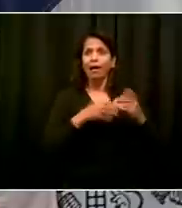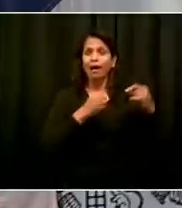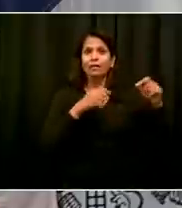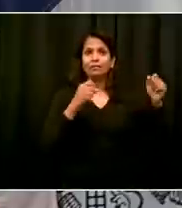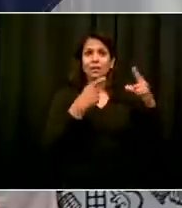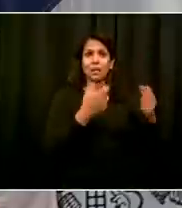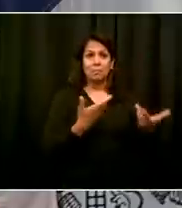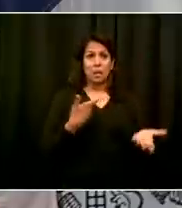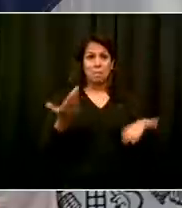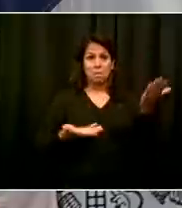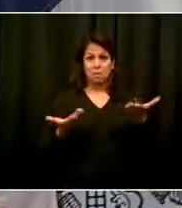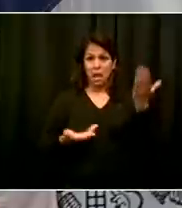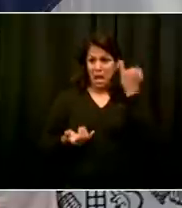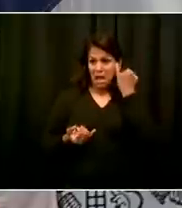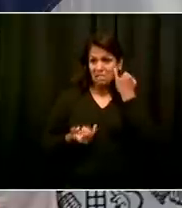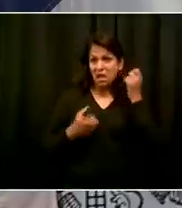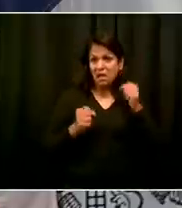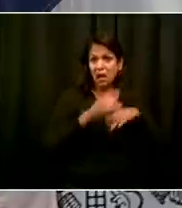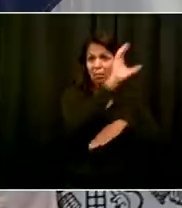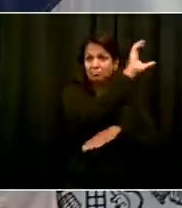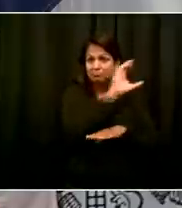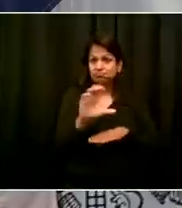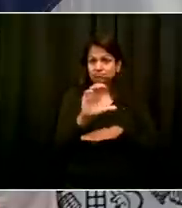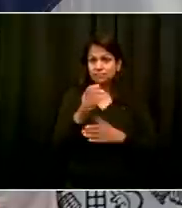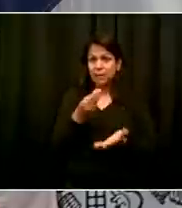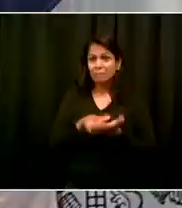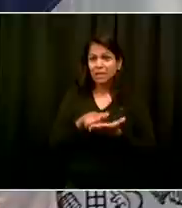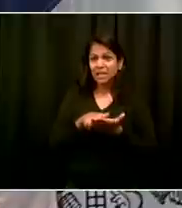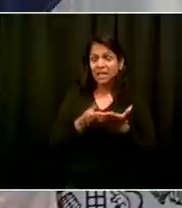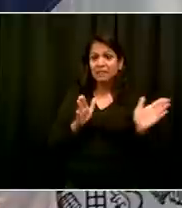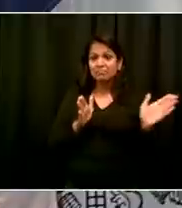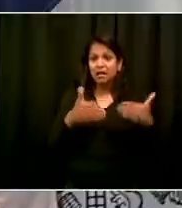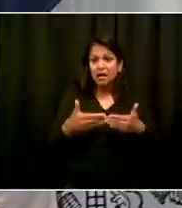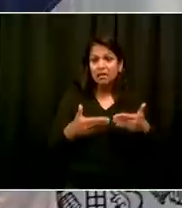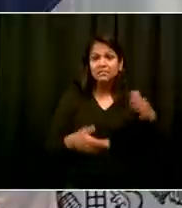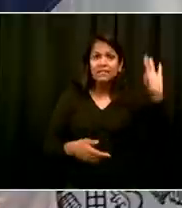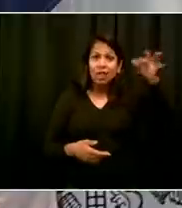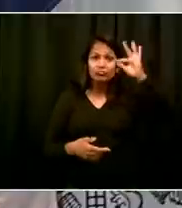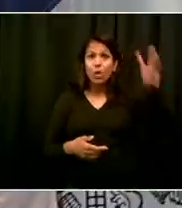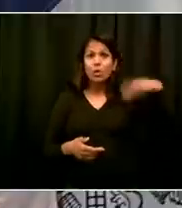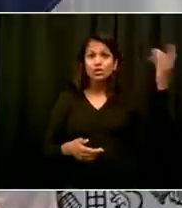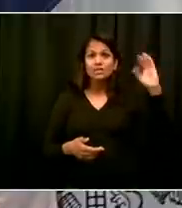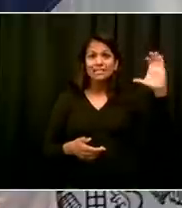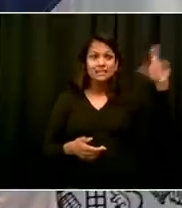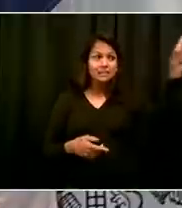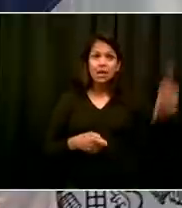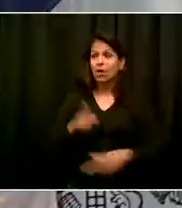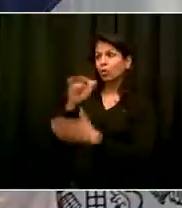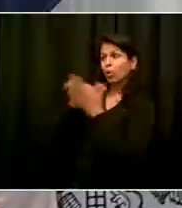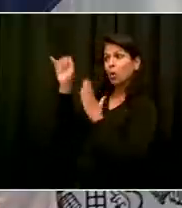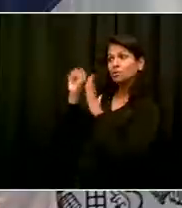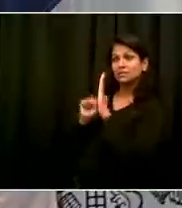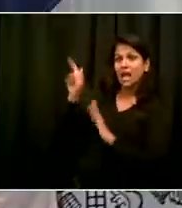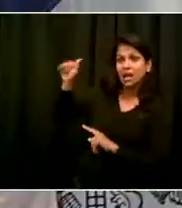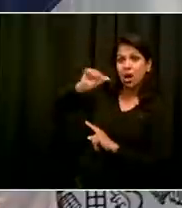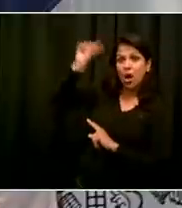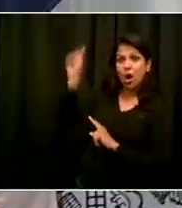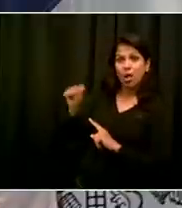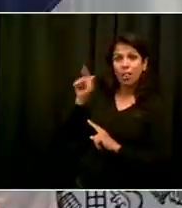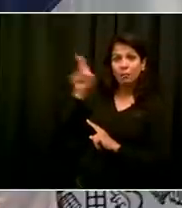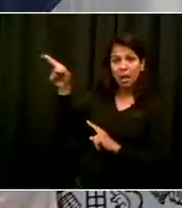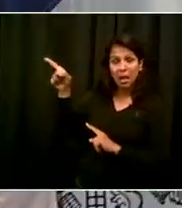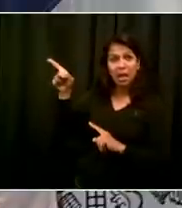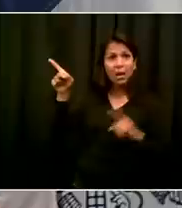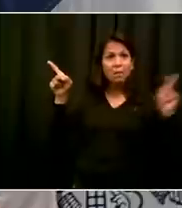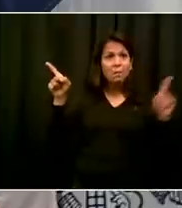more and more support for that in Albany. That changes everything. I said that from the very beginning. We tried to achieve that back in June. There never would have